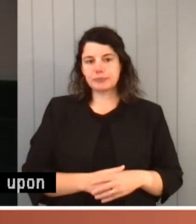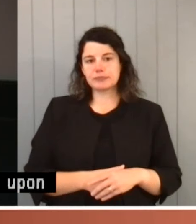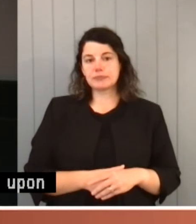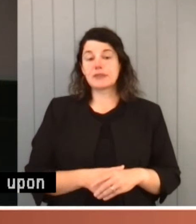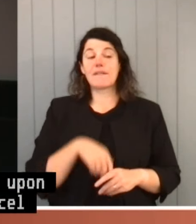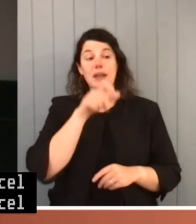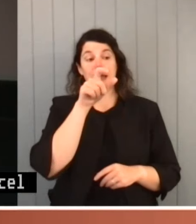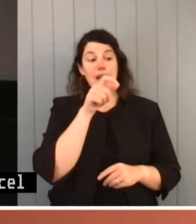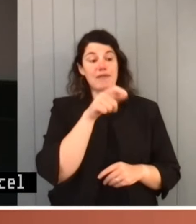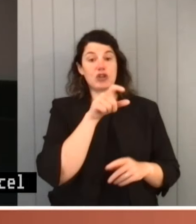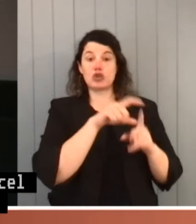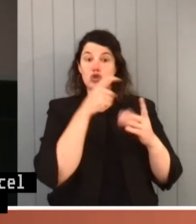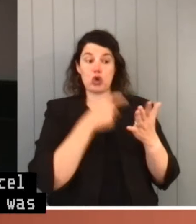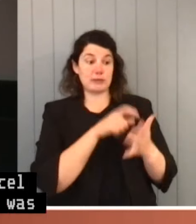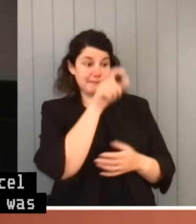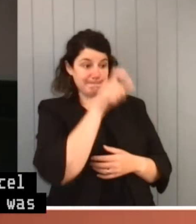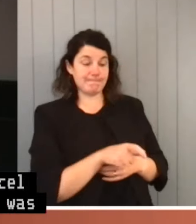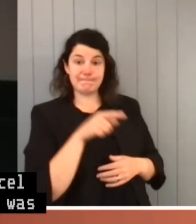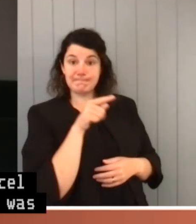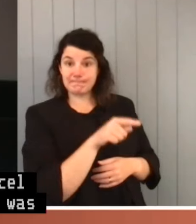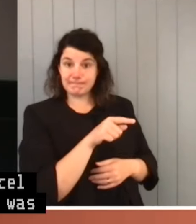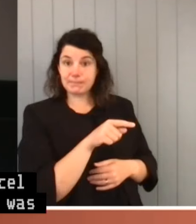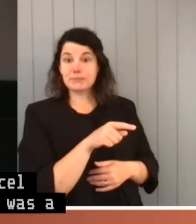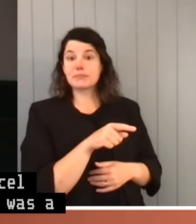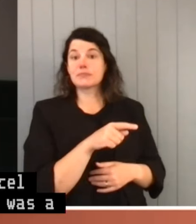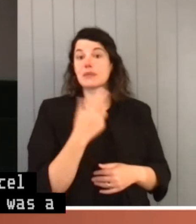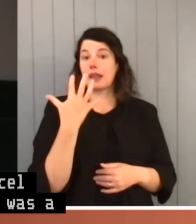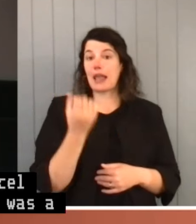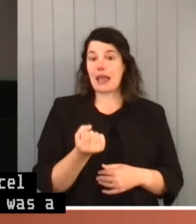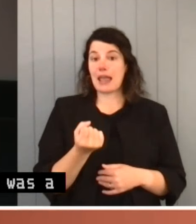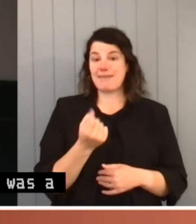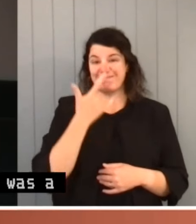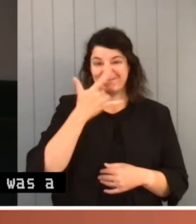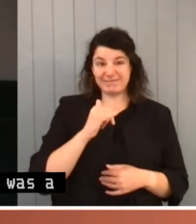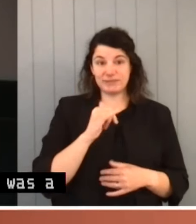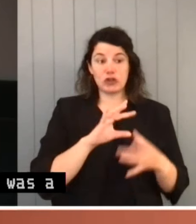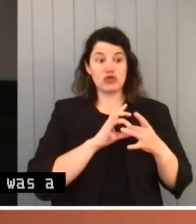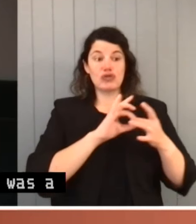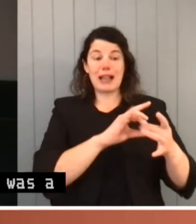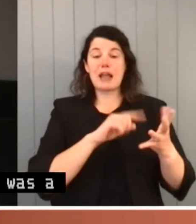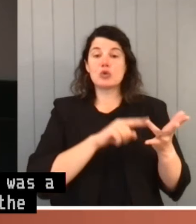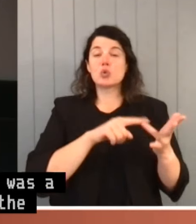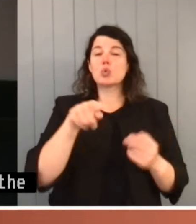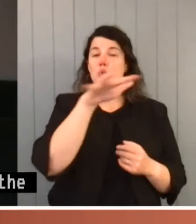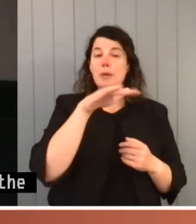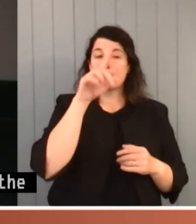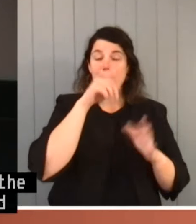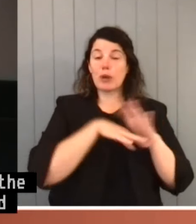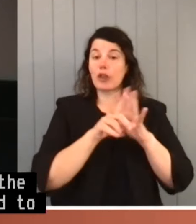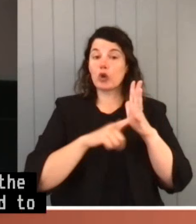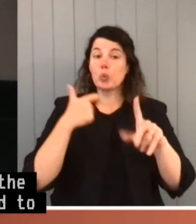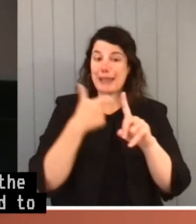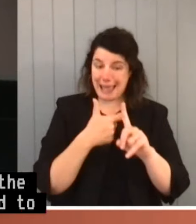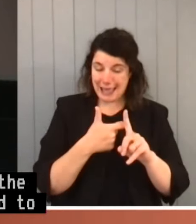Dr Hanif, who had the misfortune of being related to some people in the United Kingdom who